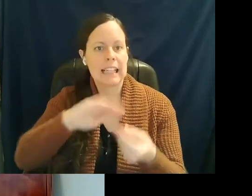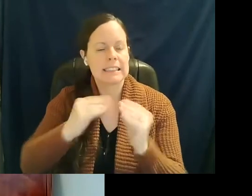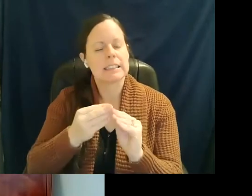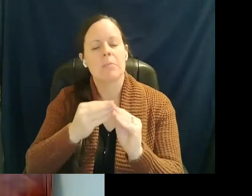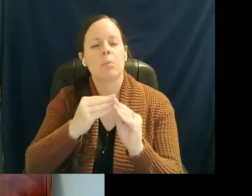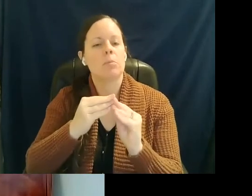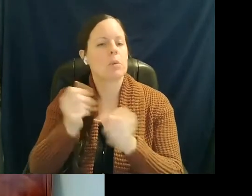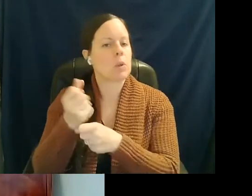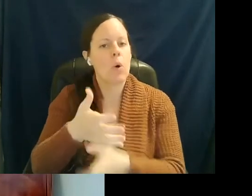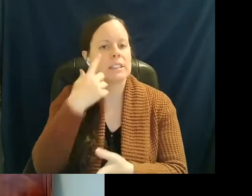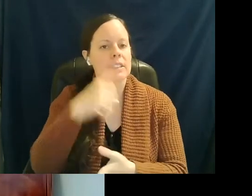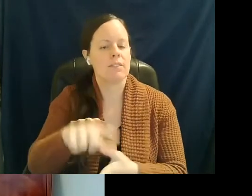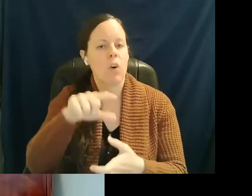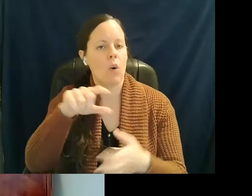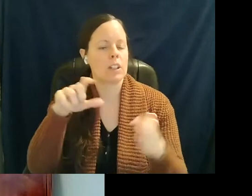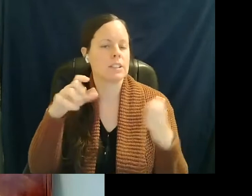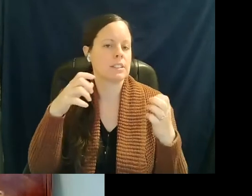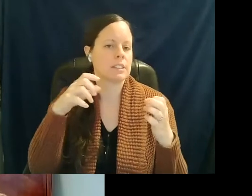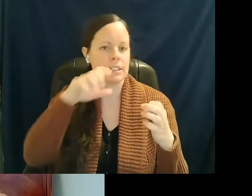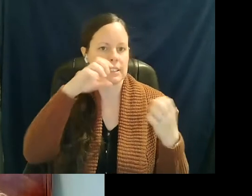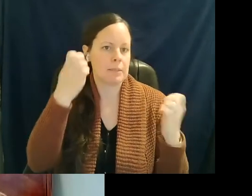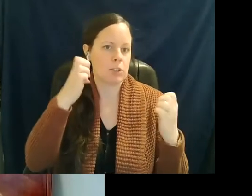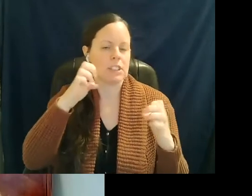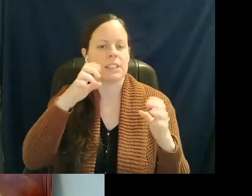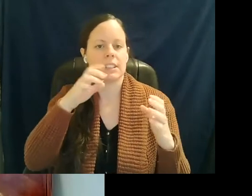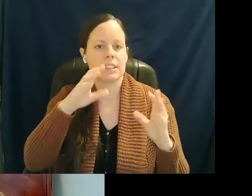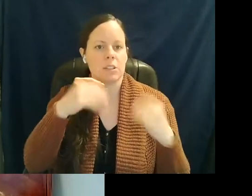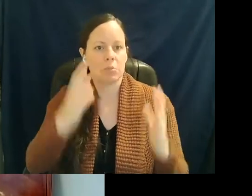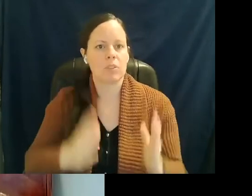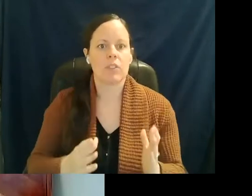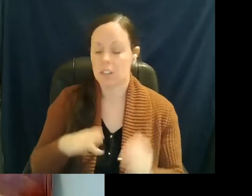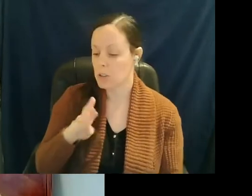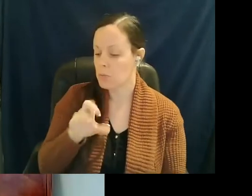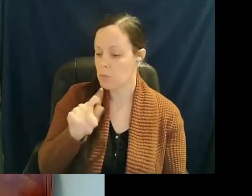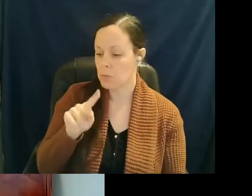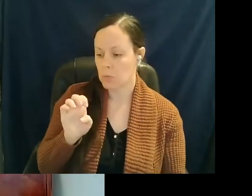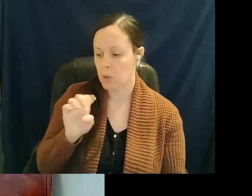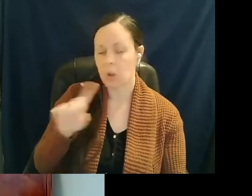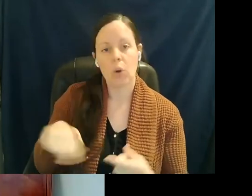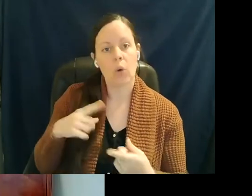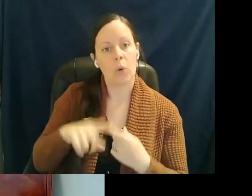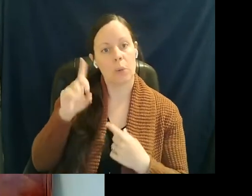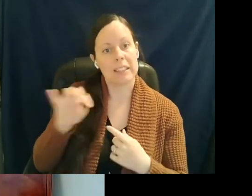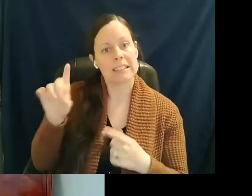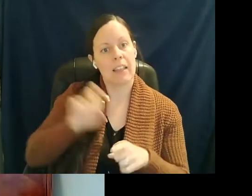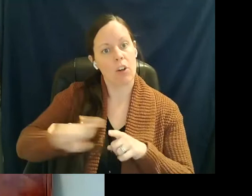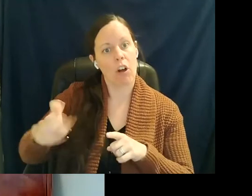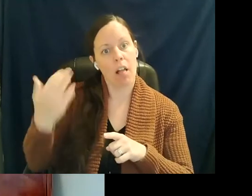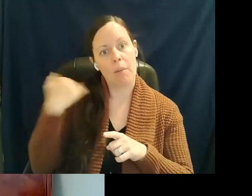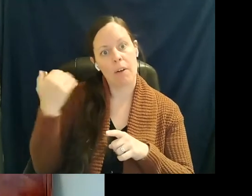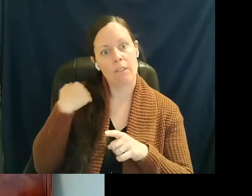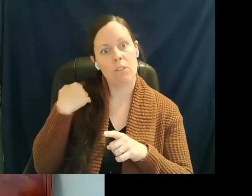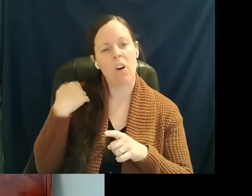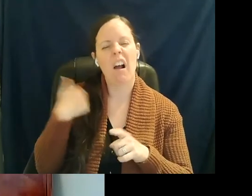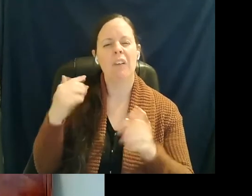providers? What are you seeing on your side? Well, Brooke, just when we did this call before, I kind of ran